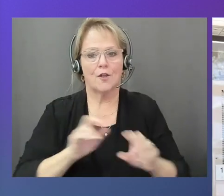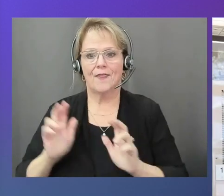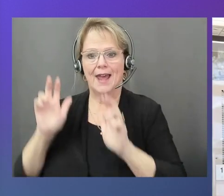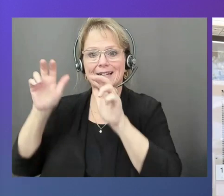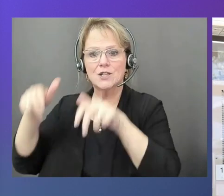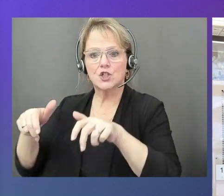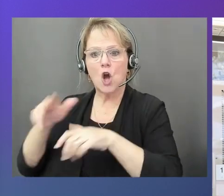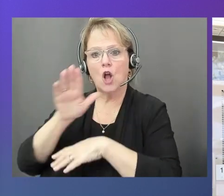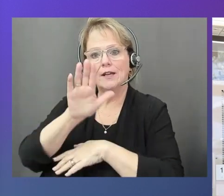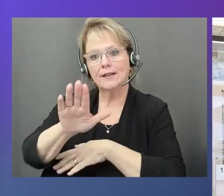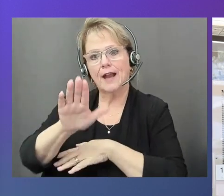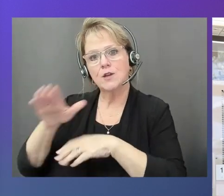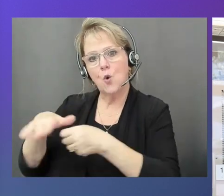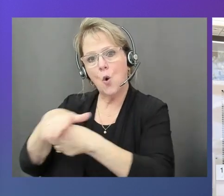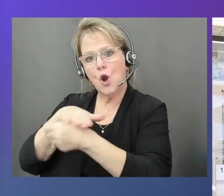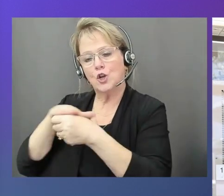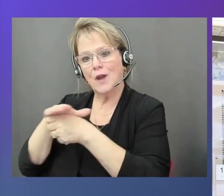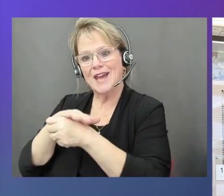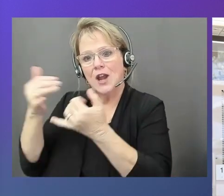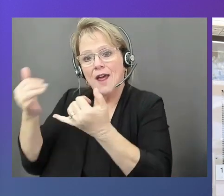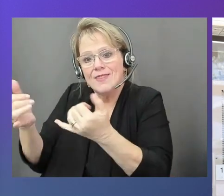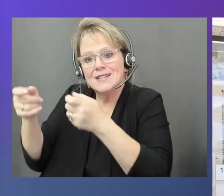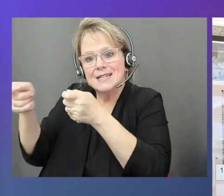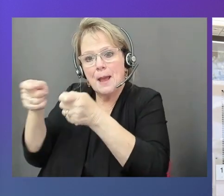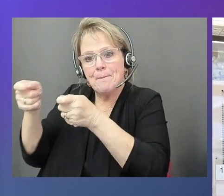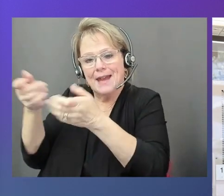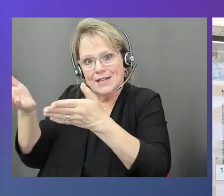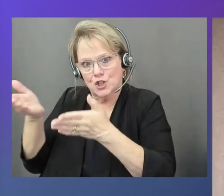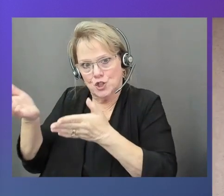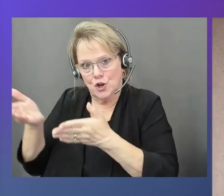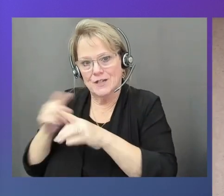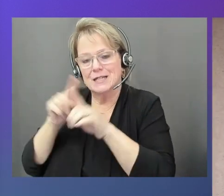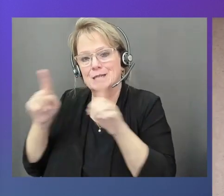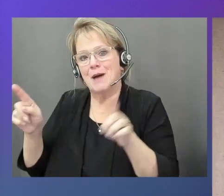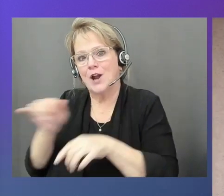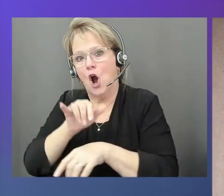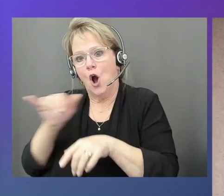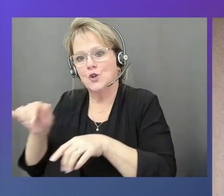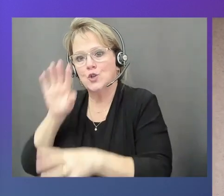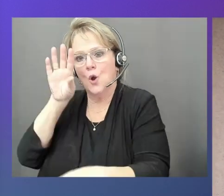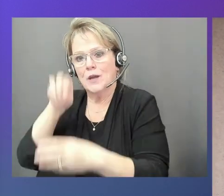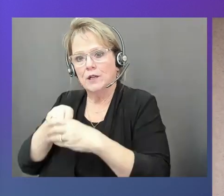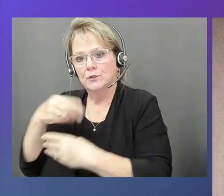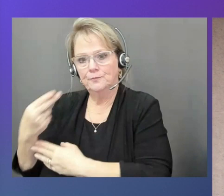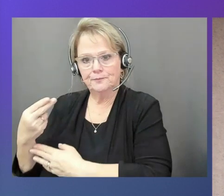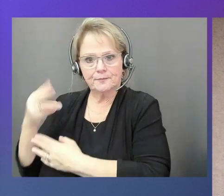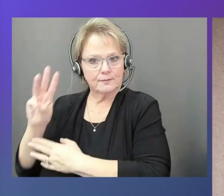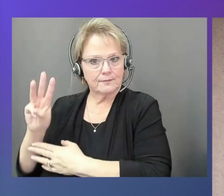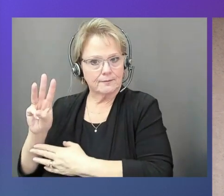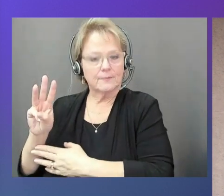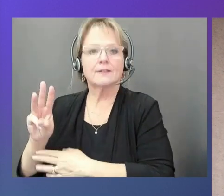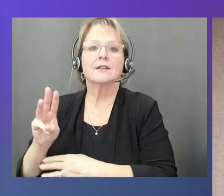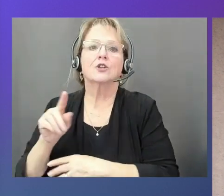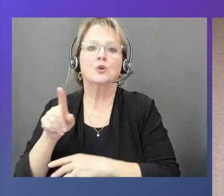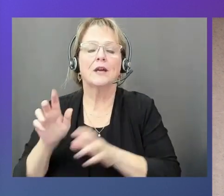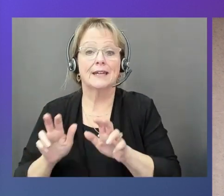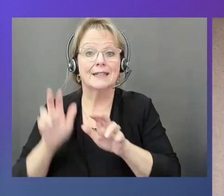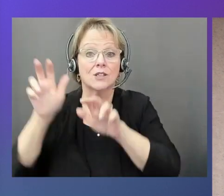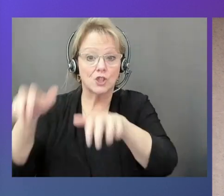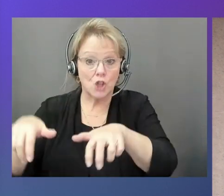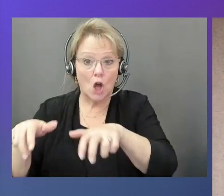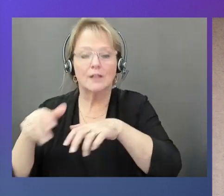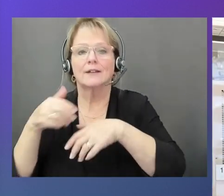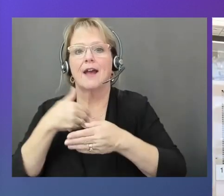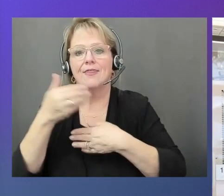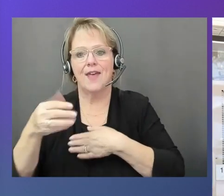And then this is a managed service, but it also includes the hardware. So it gets delivered to your place, it gets installed and then you get the benefit to just